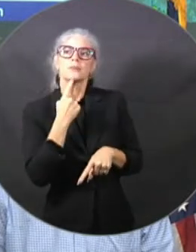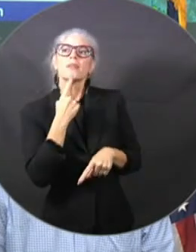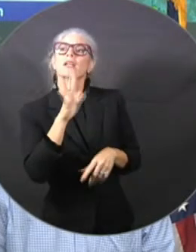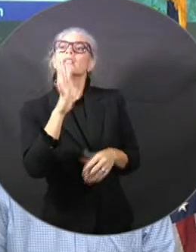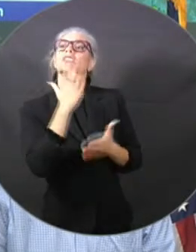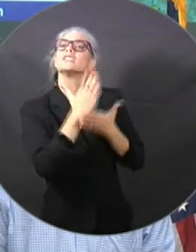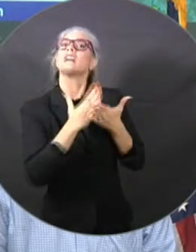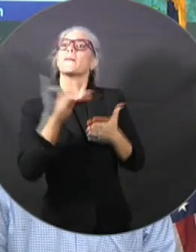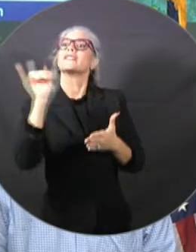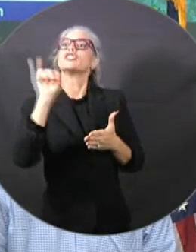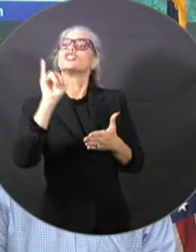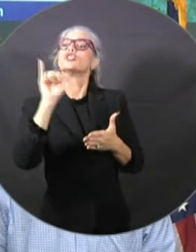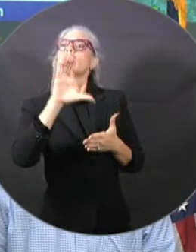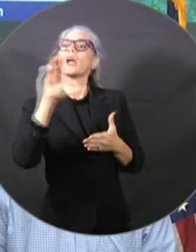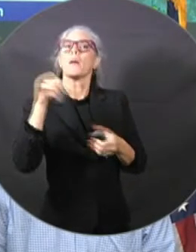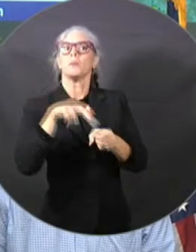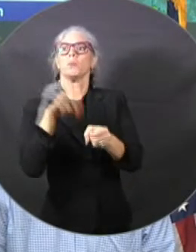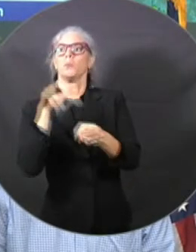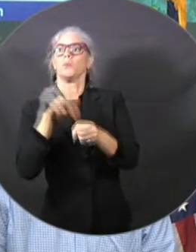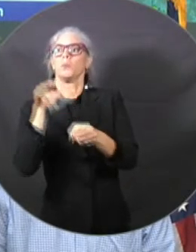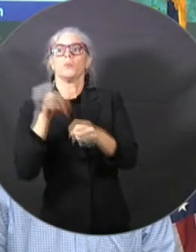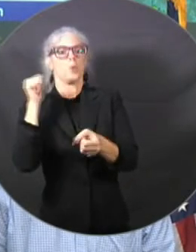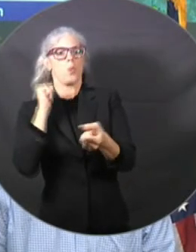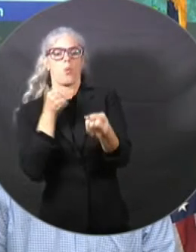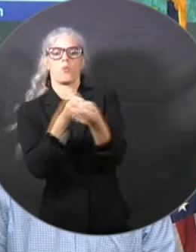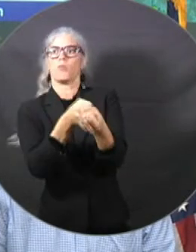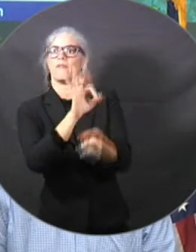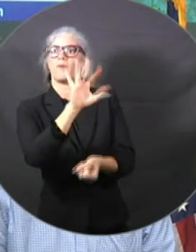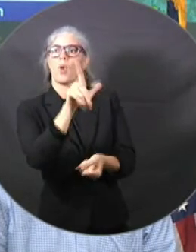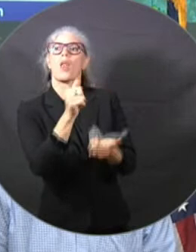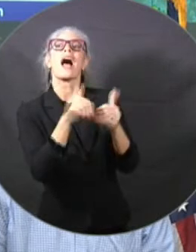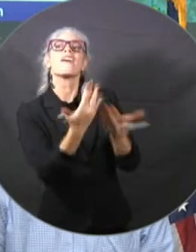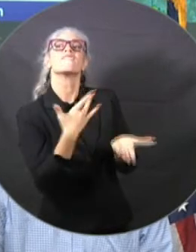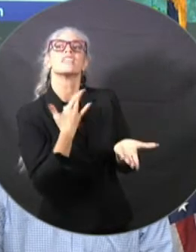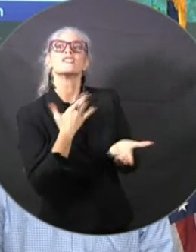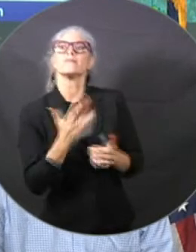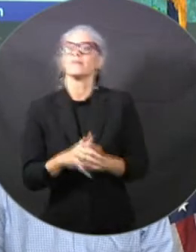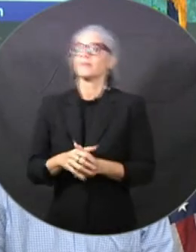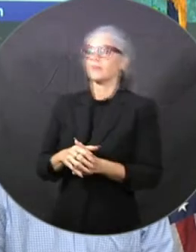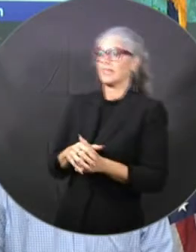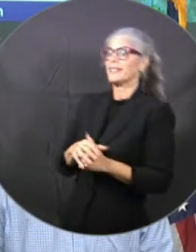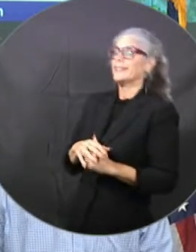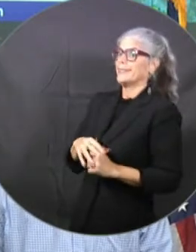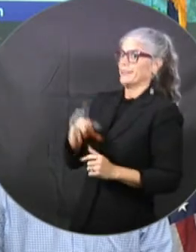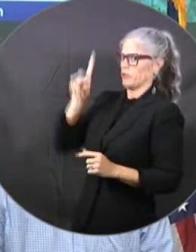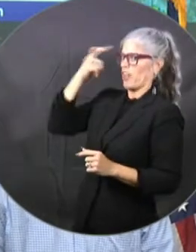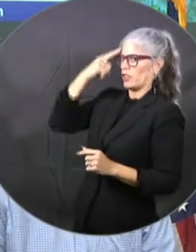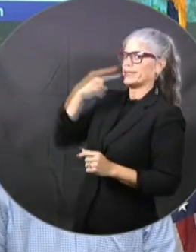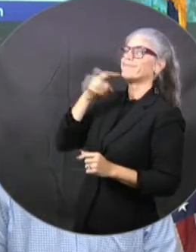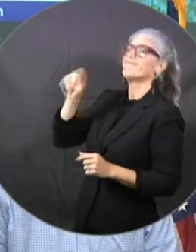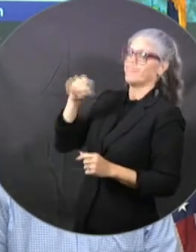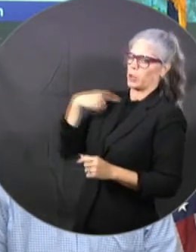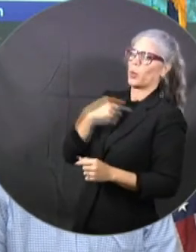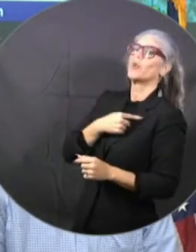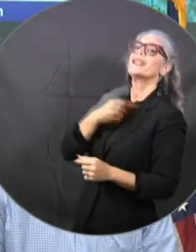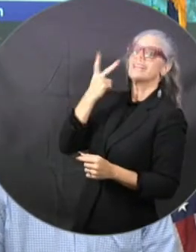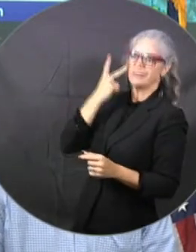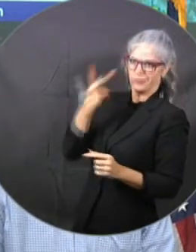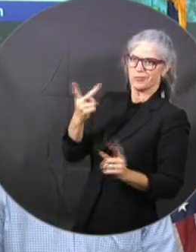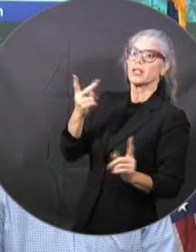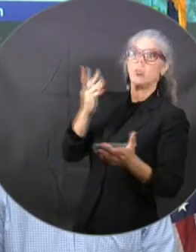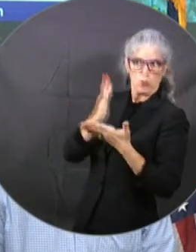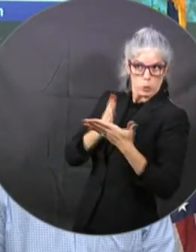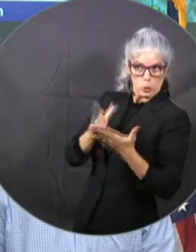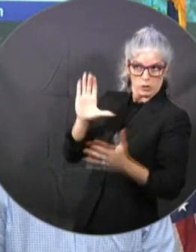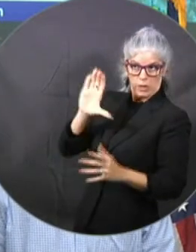hurricane approaches? We've also seen a number that have entered the market, which we had not been seeing for a long time. So I think that and they cited the reforms that we did.